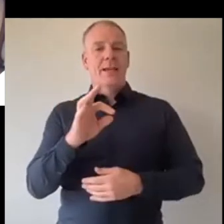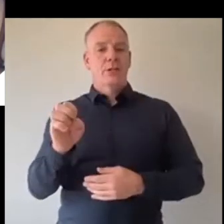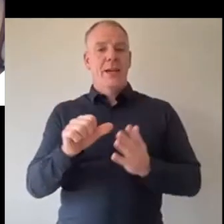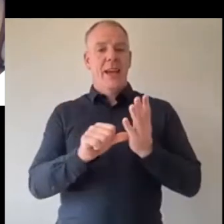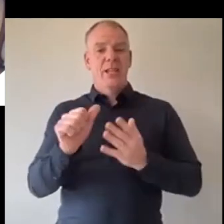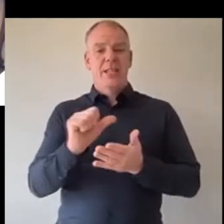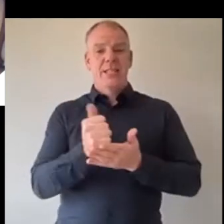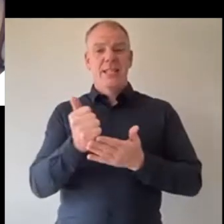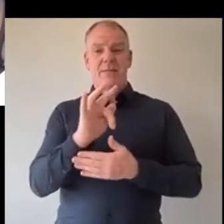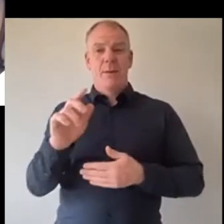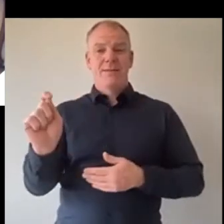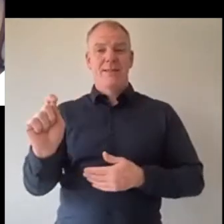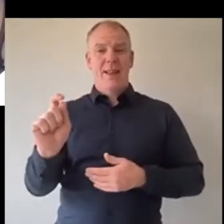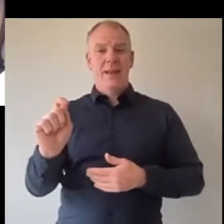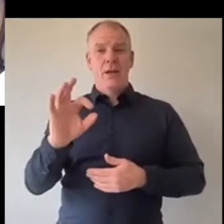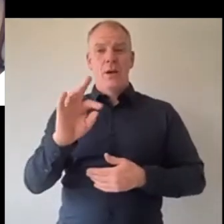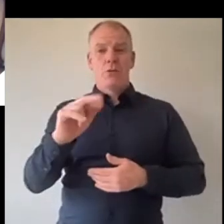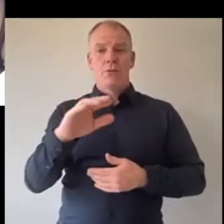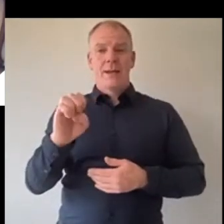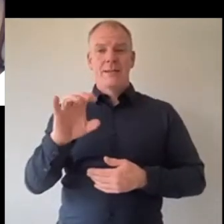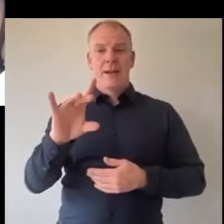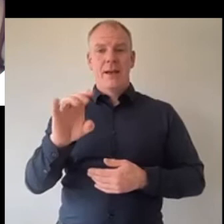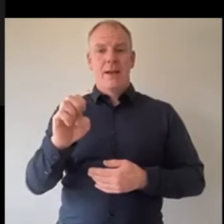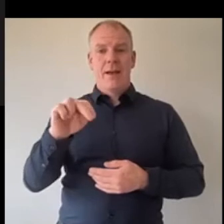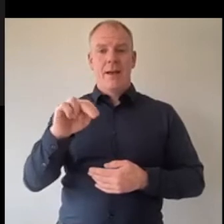Tala we have Grace Ennis Hegarty